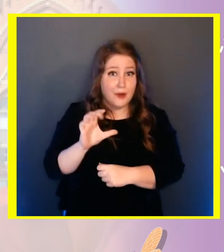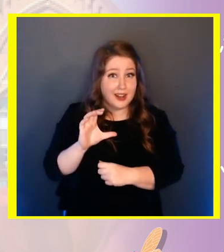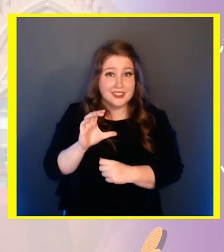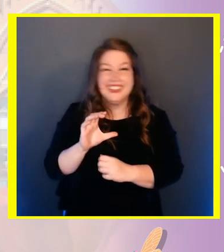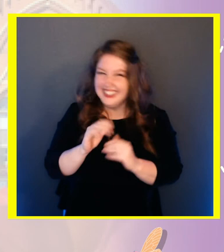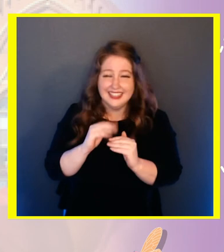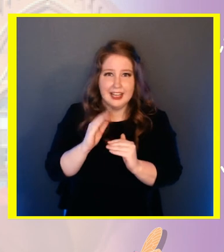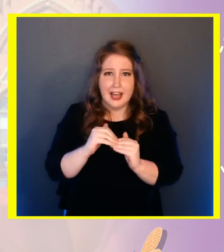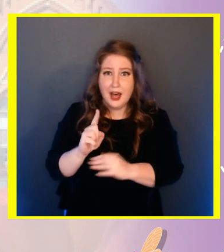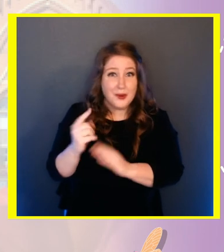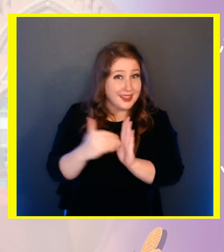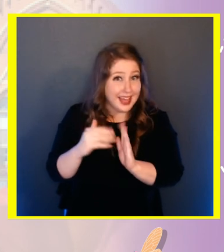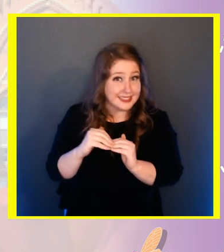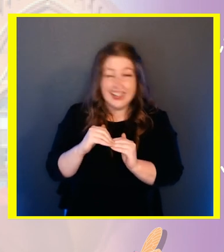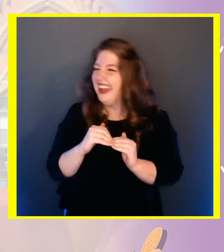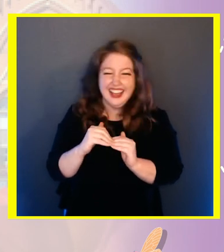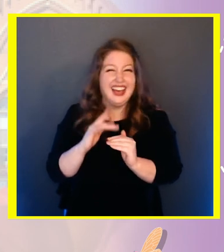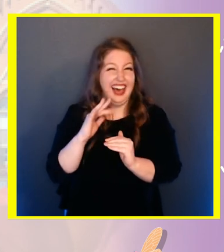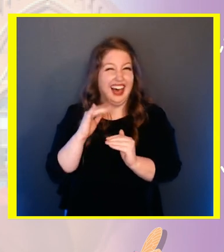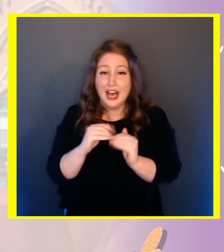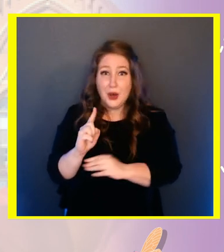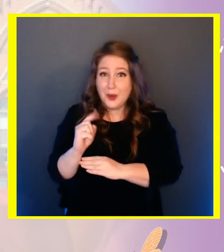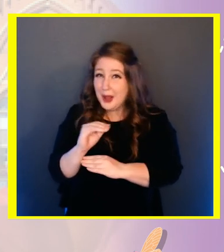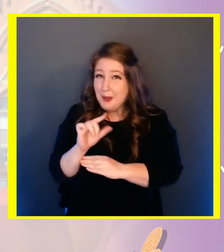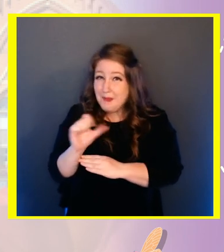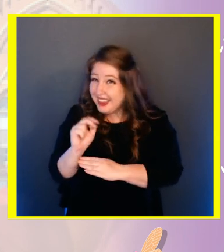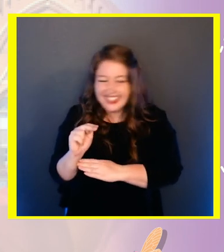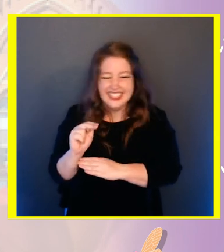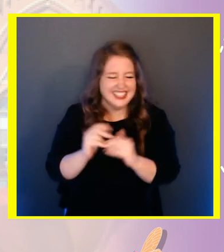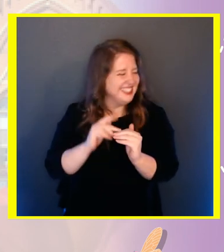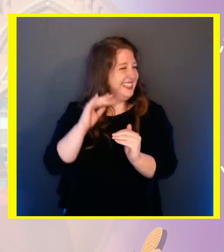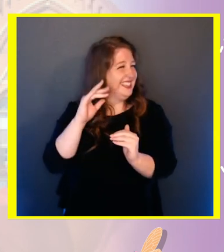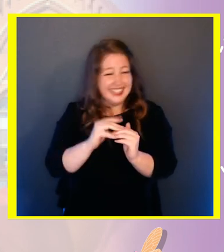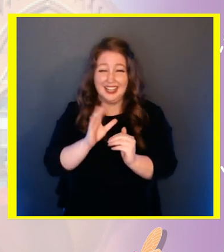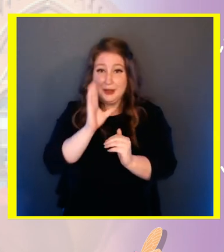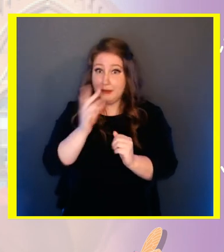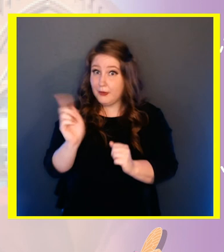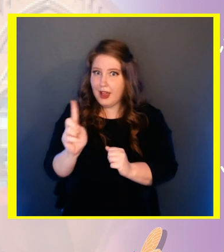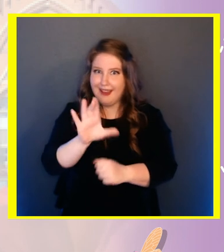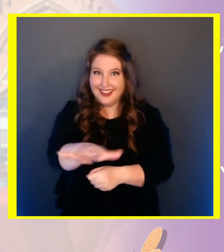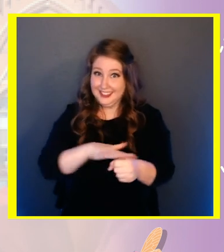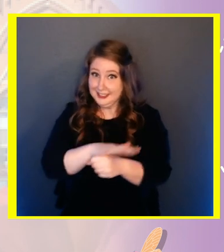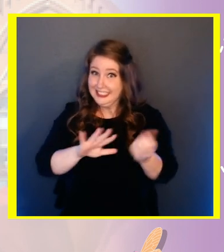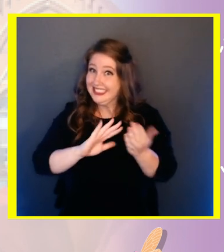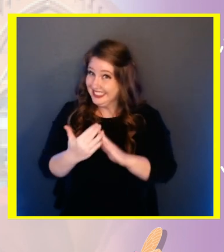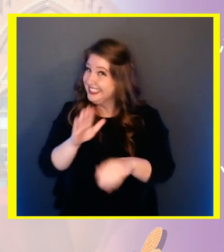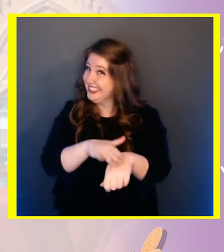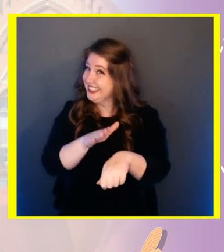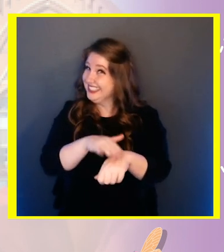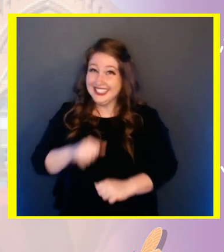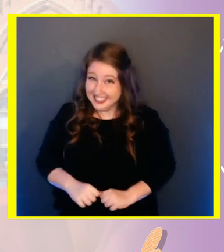trees get filled with cicadas. Hundreds of cicadas, thousands of cicadas,